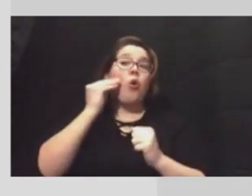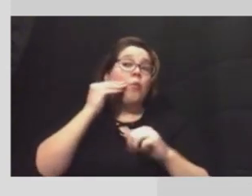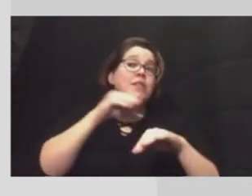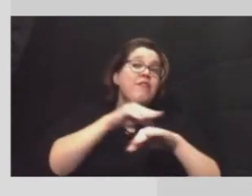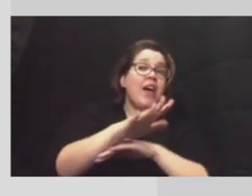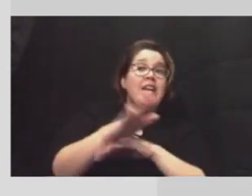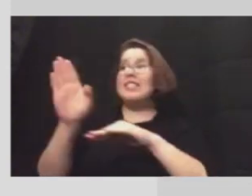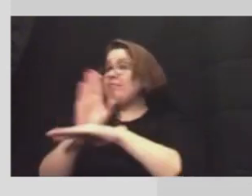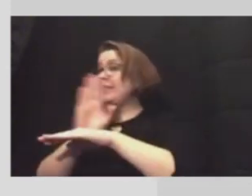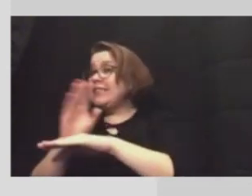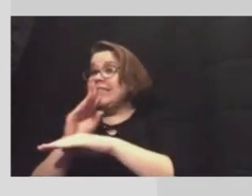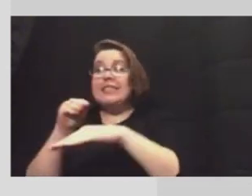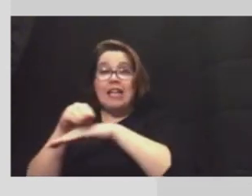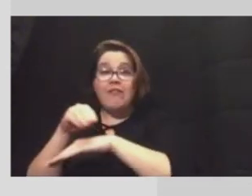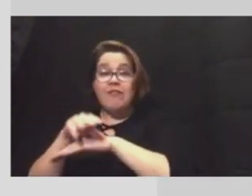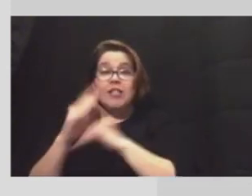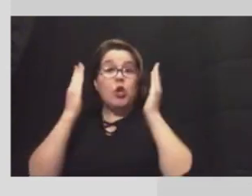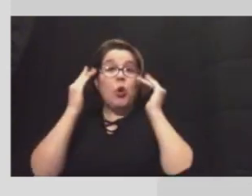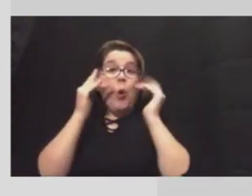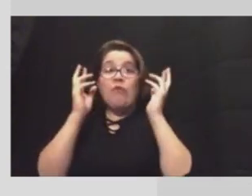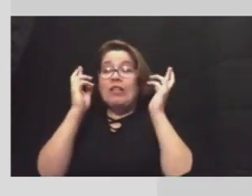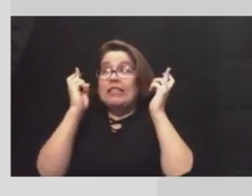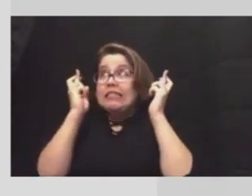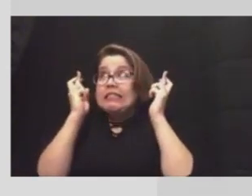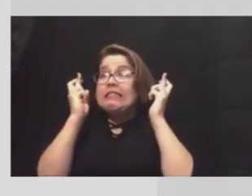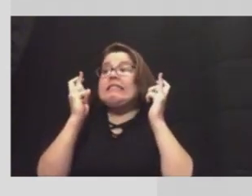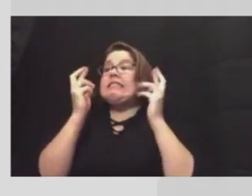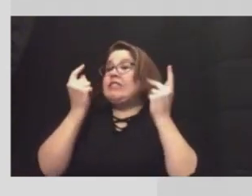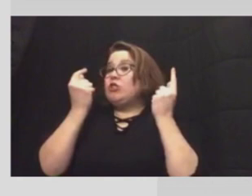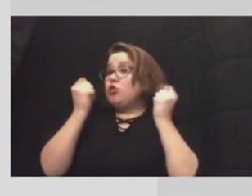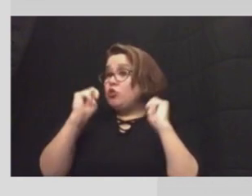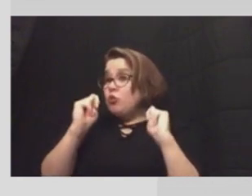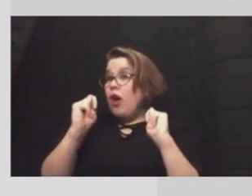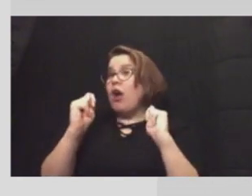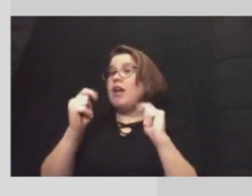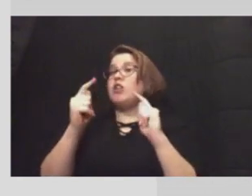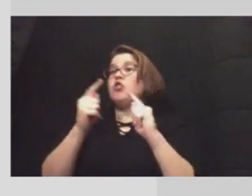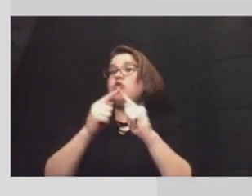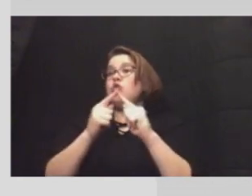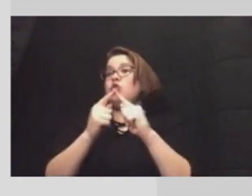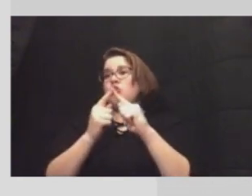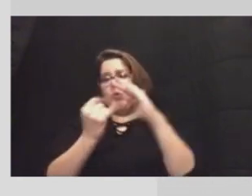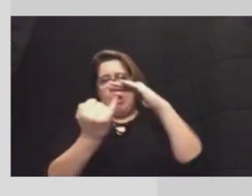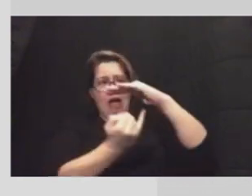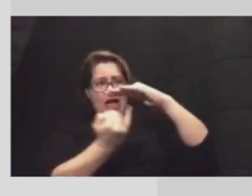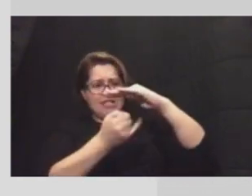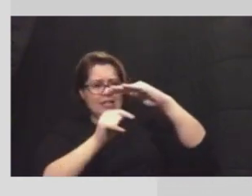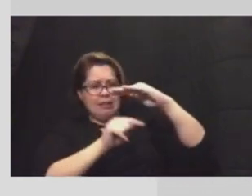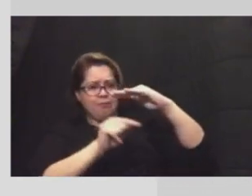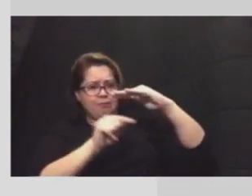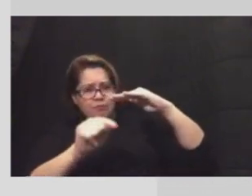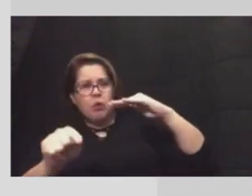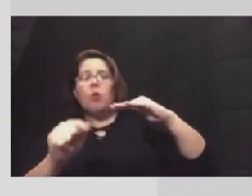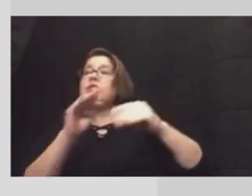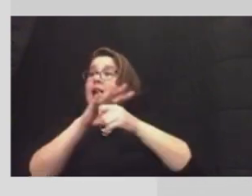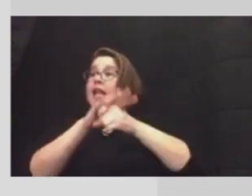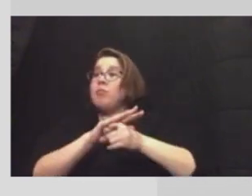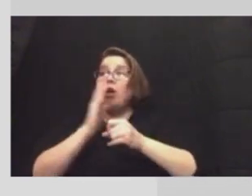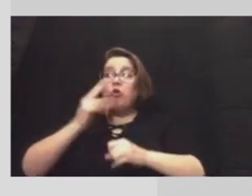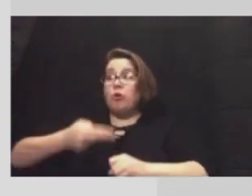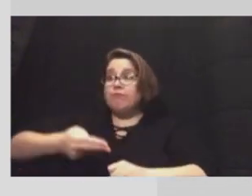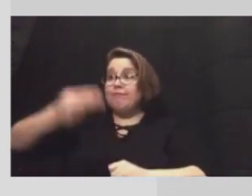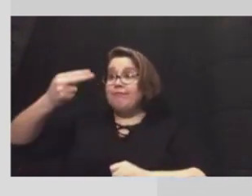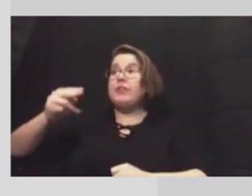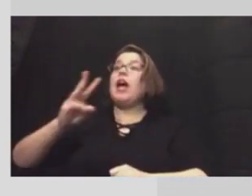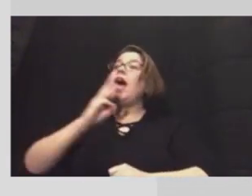and hopefully try to uh isolate though isolate those then the pressure will be coming up and we'll be able to move